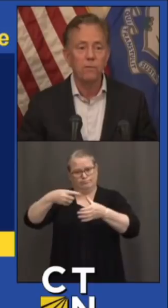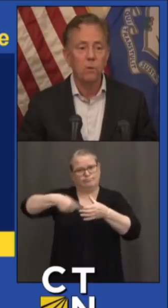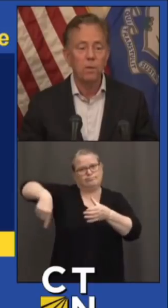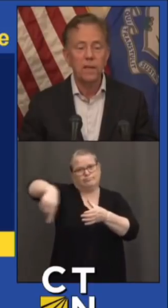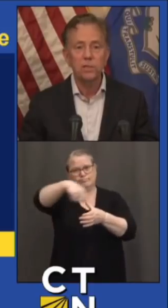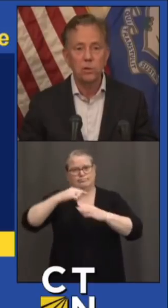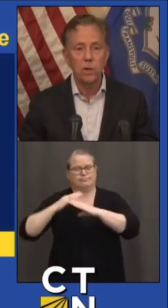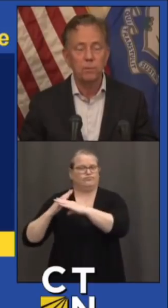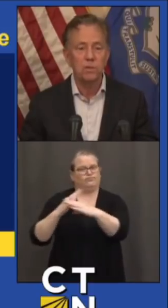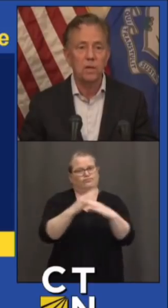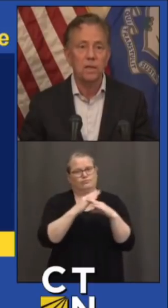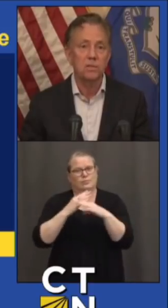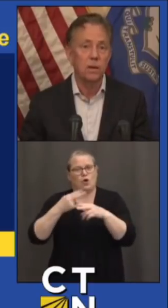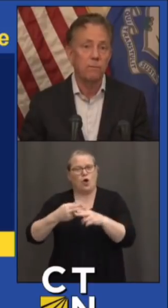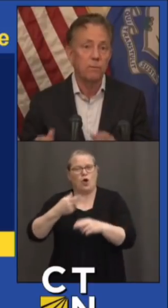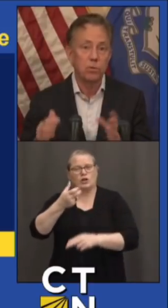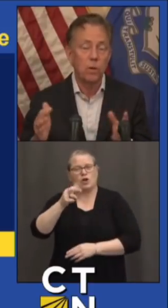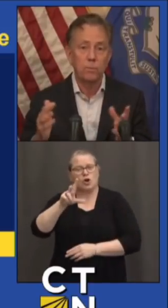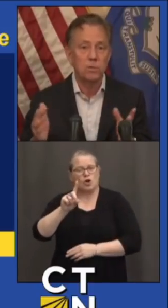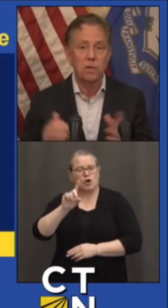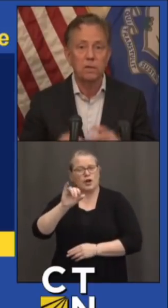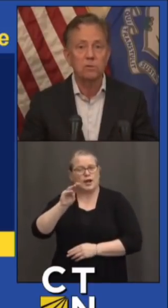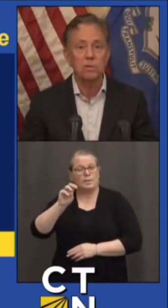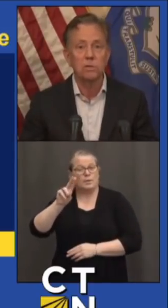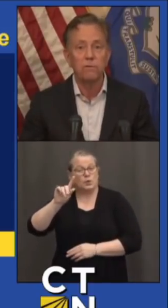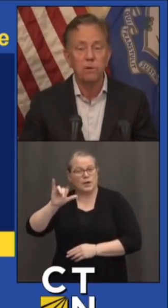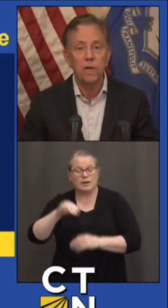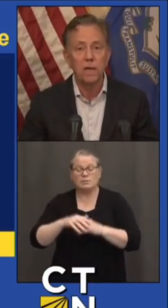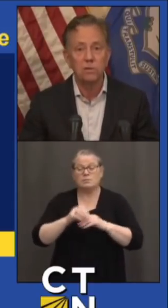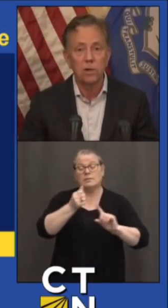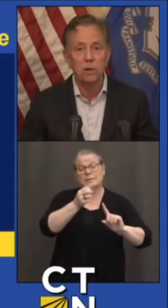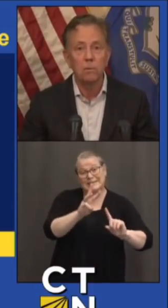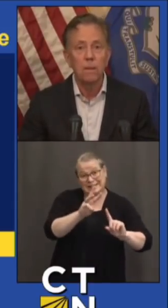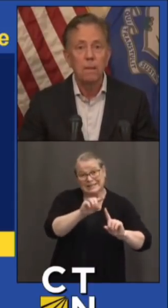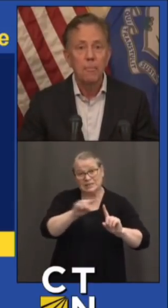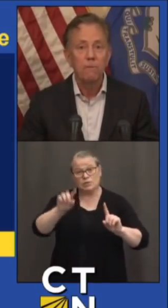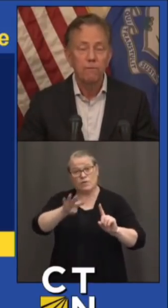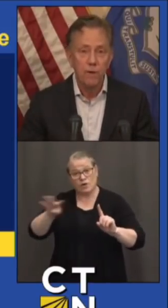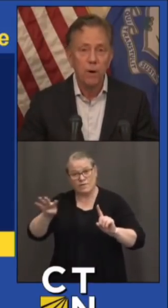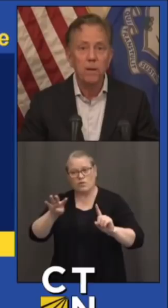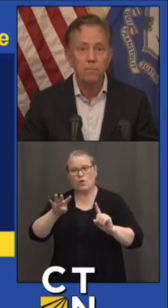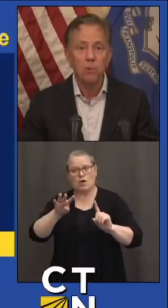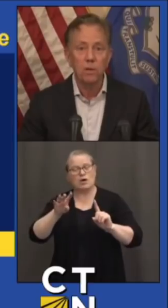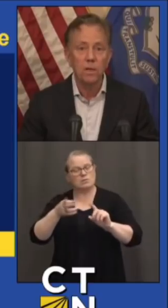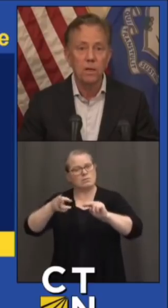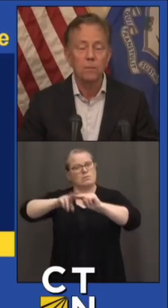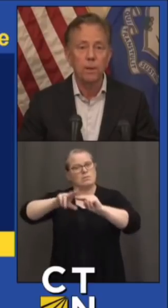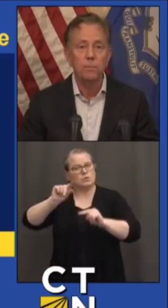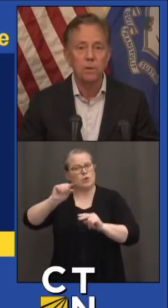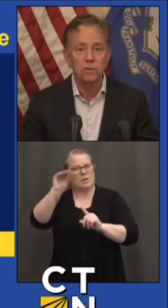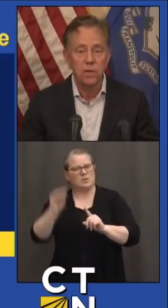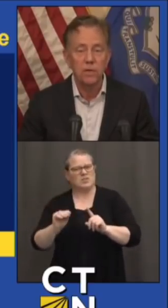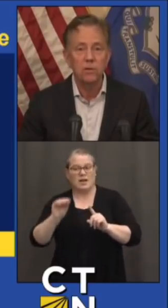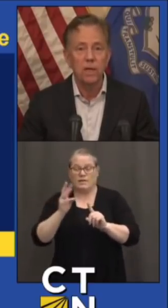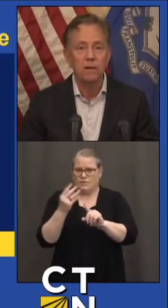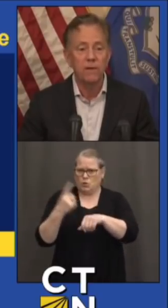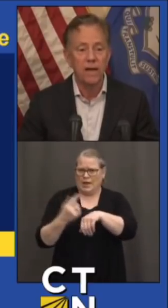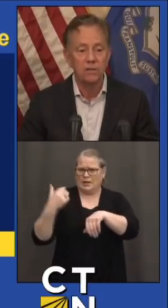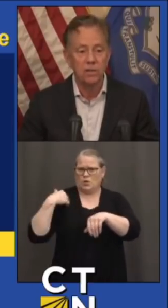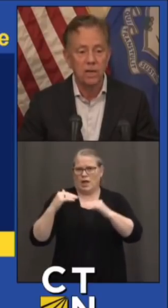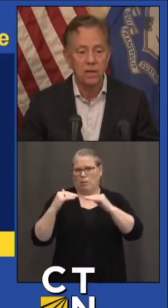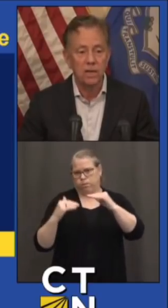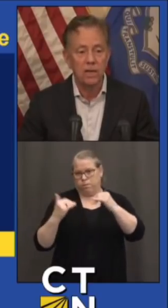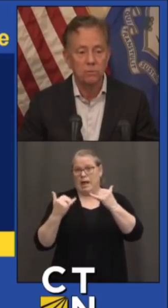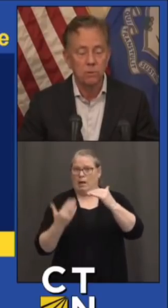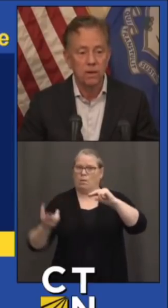to 44, that's 30 percent. That's up from 20 percent just a few days ago. Very important that young people continue to get